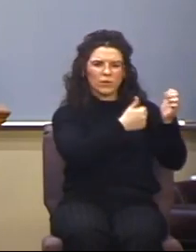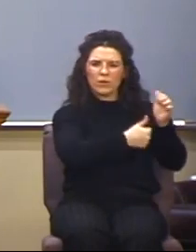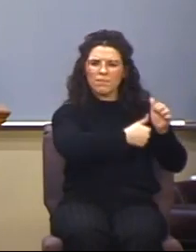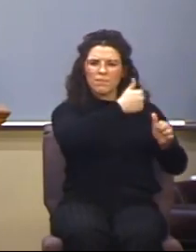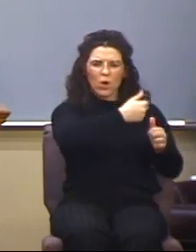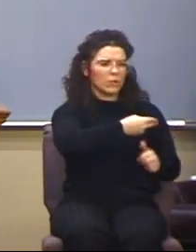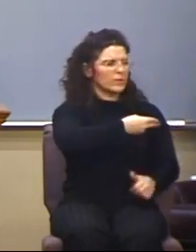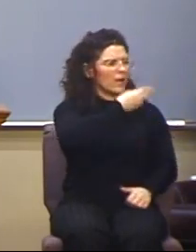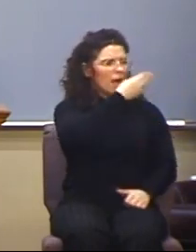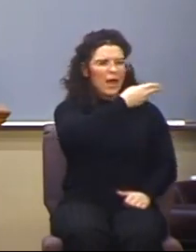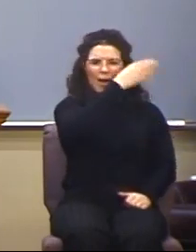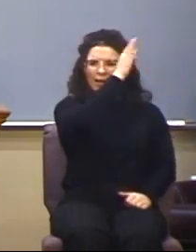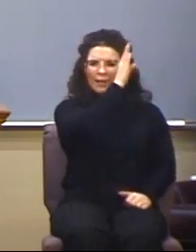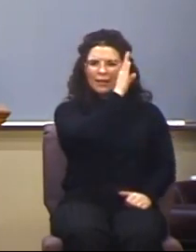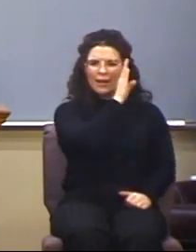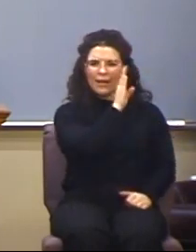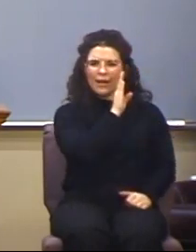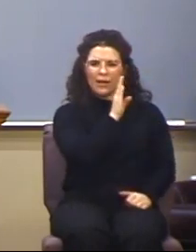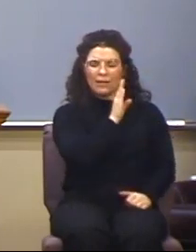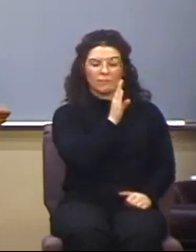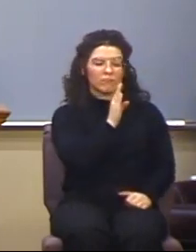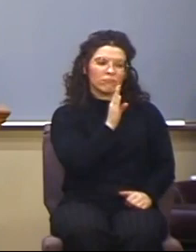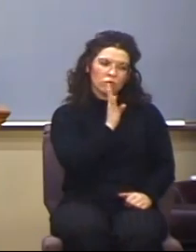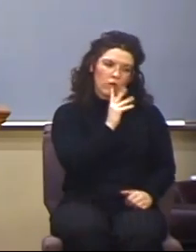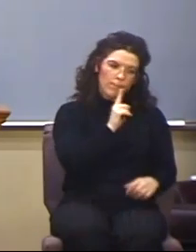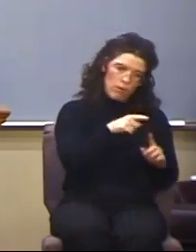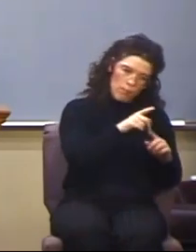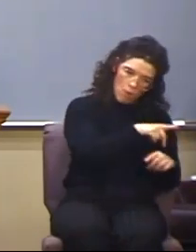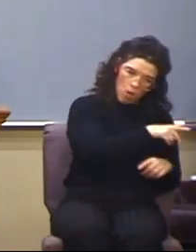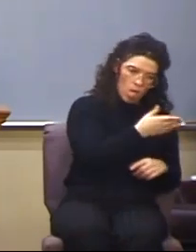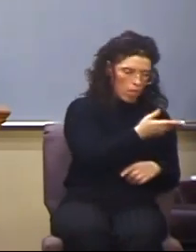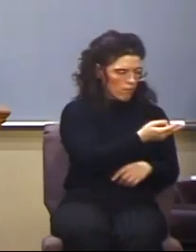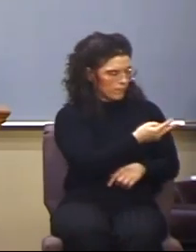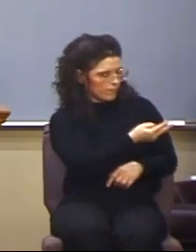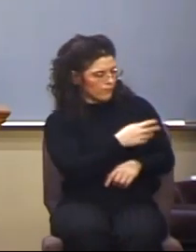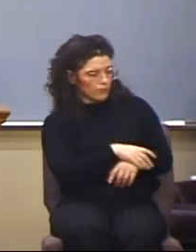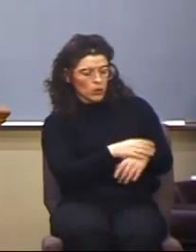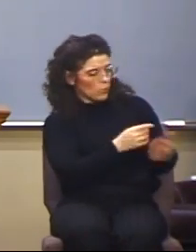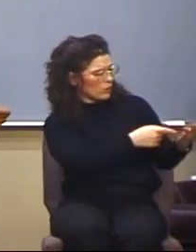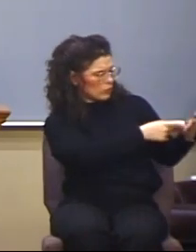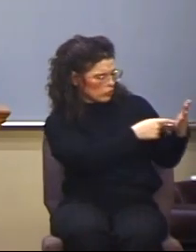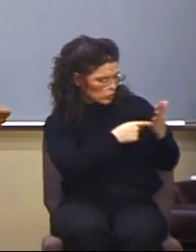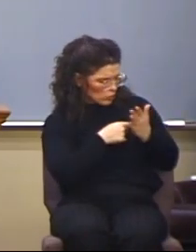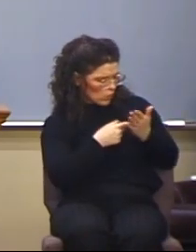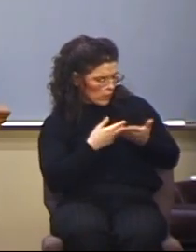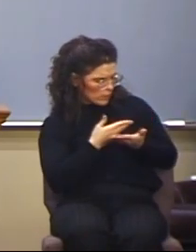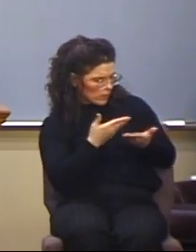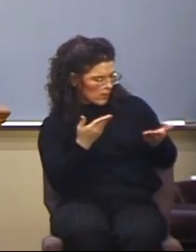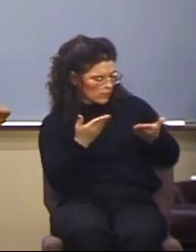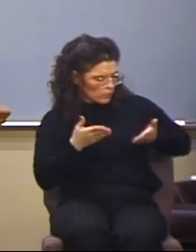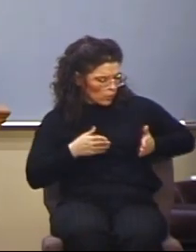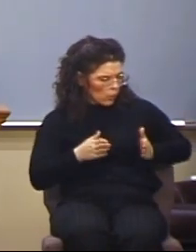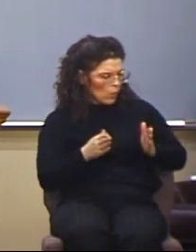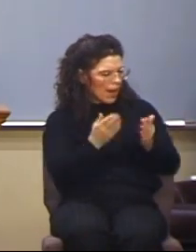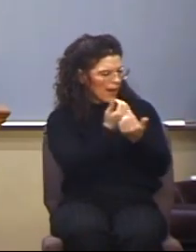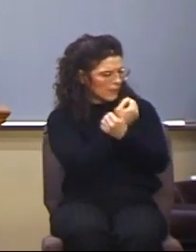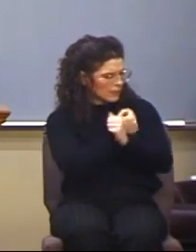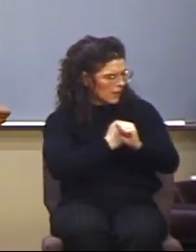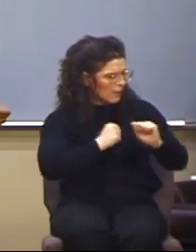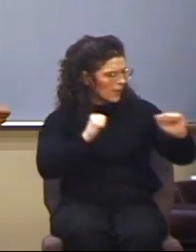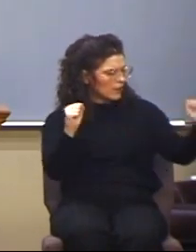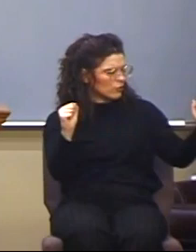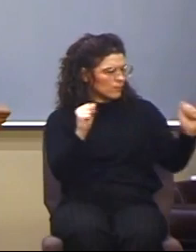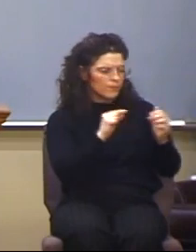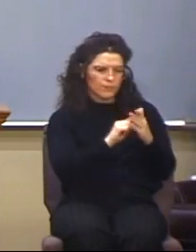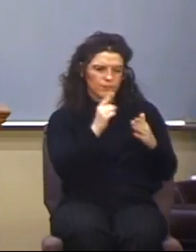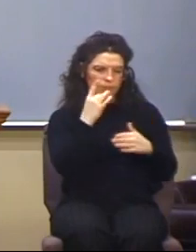God. That's in reference to the Apostle Paul. Which show unto us the way of salvation. Verse 18.